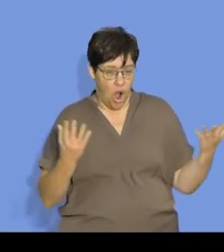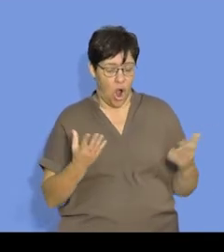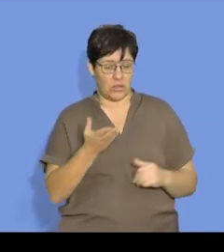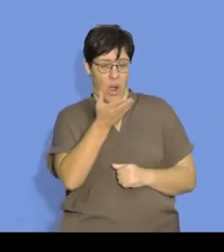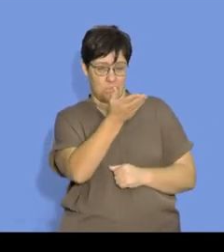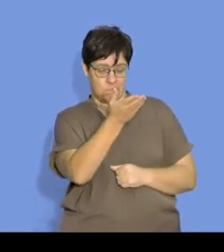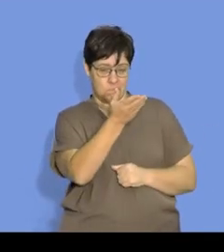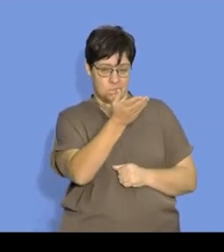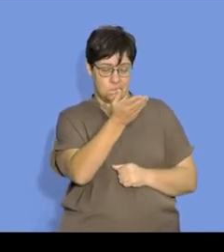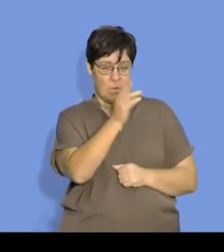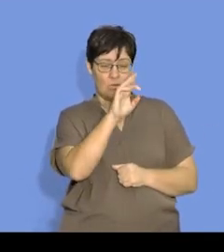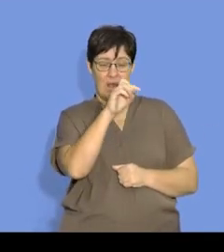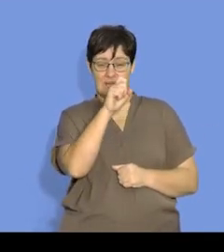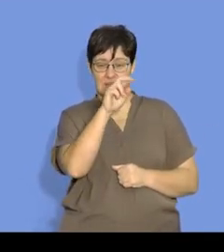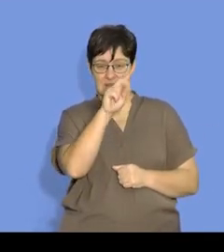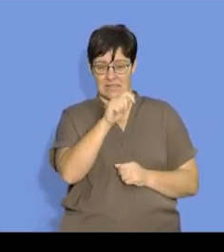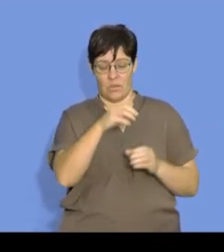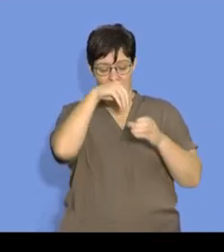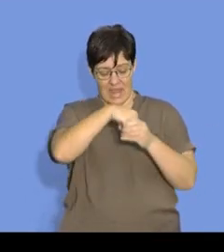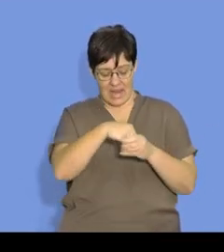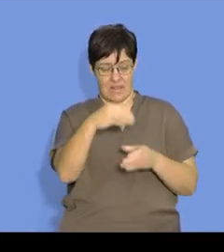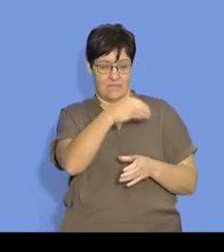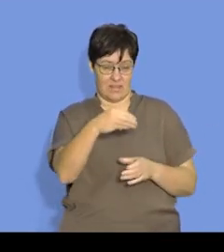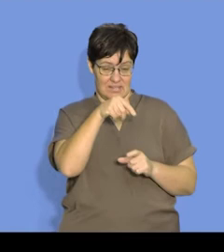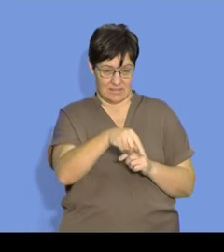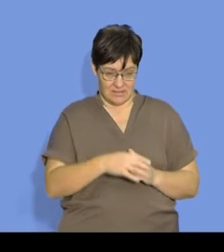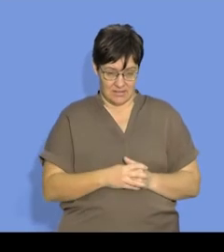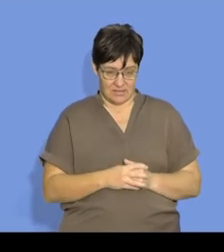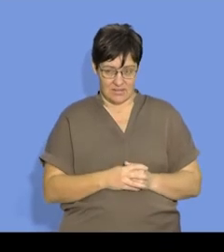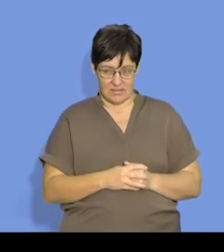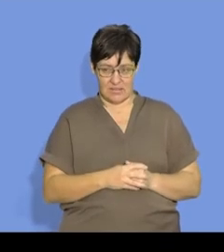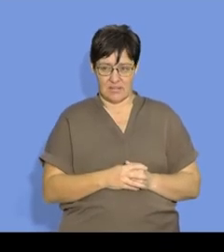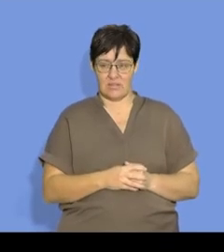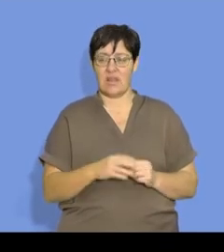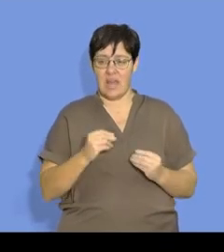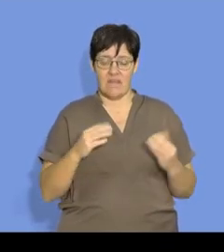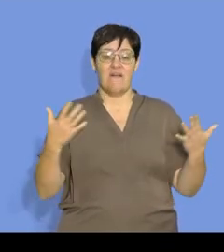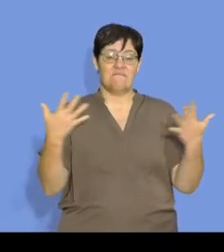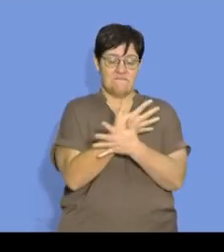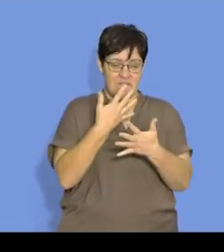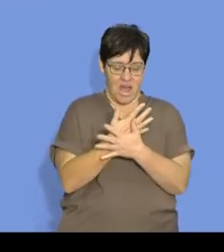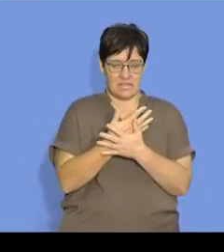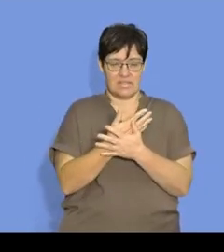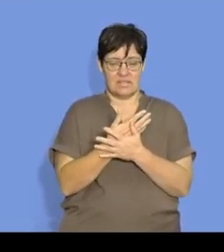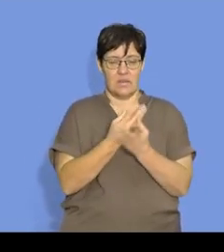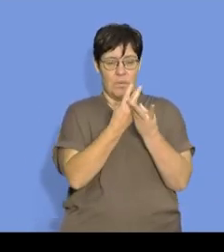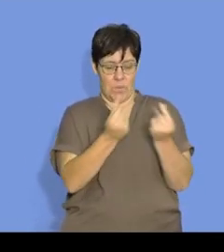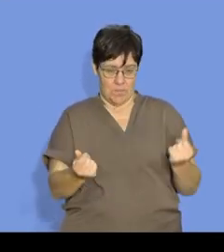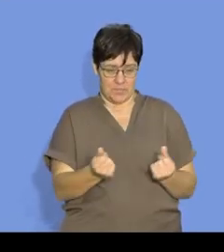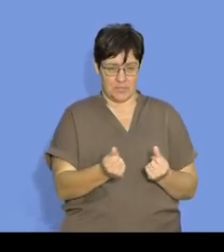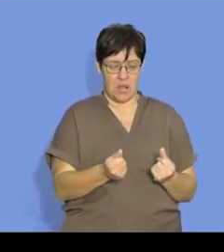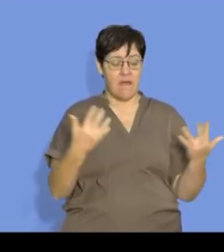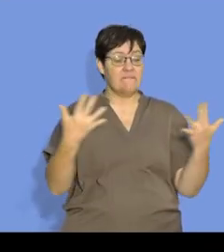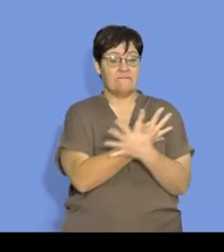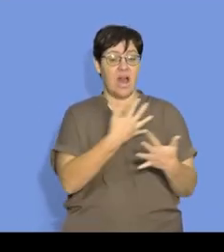vessel, and you have a fast reaction. The reason for a fast